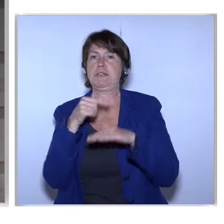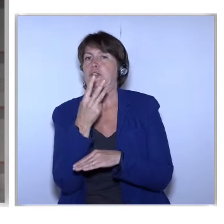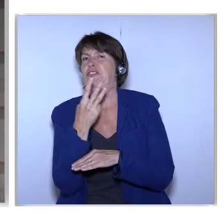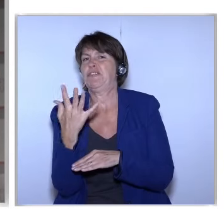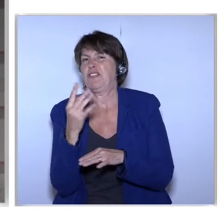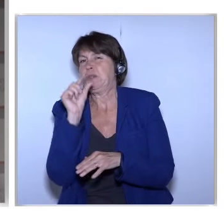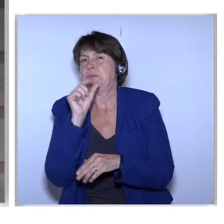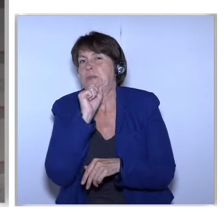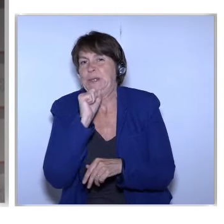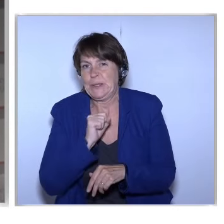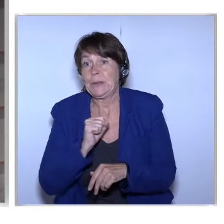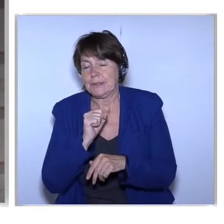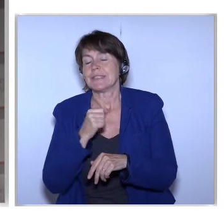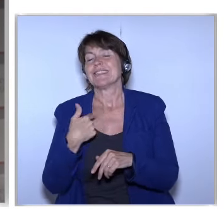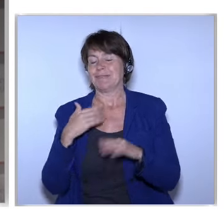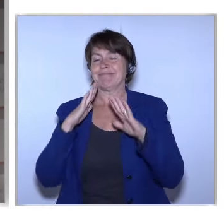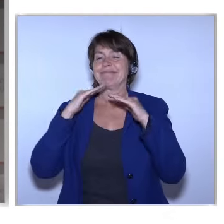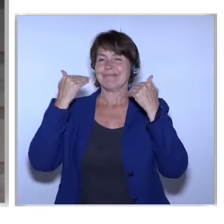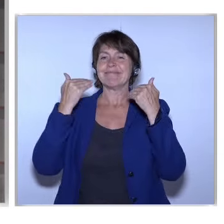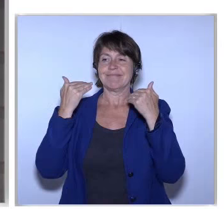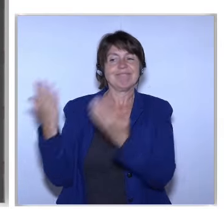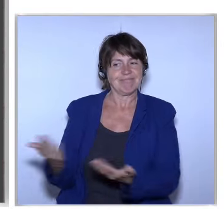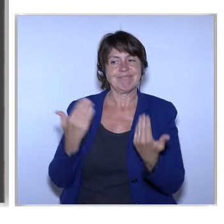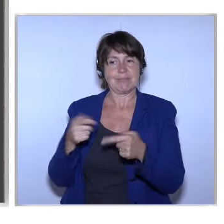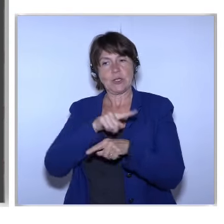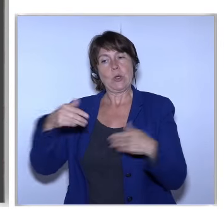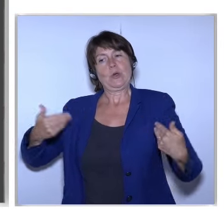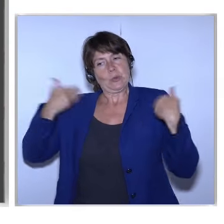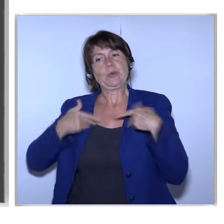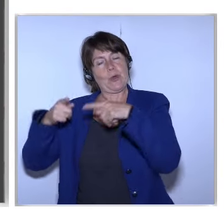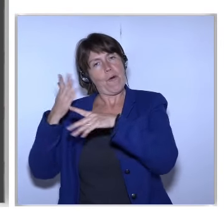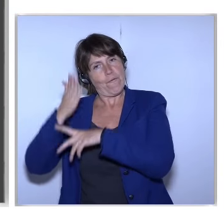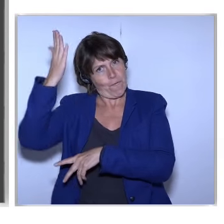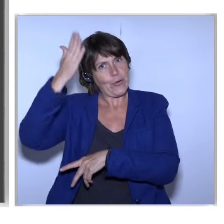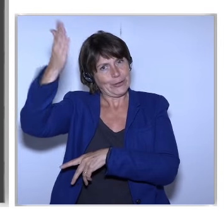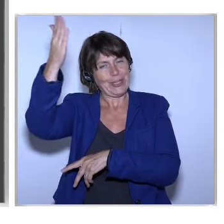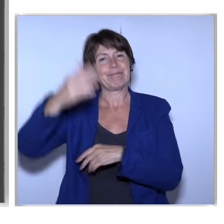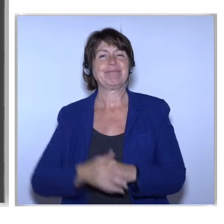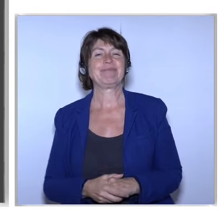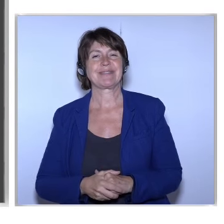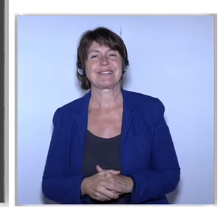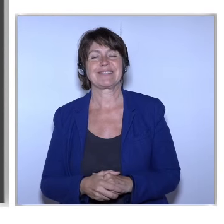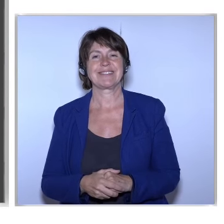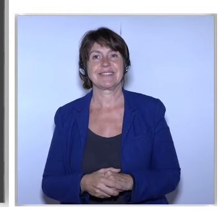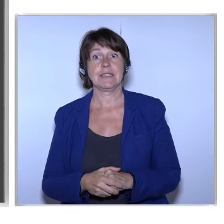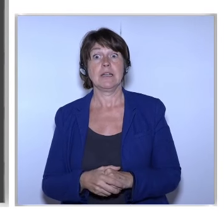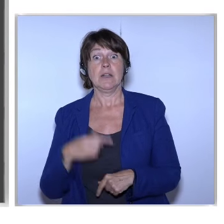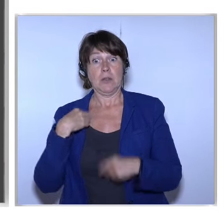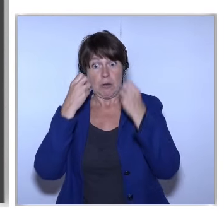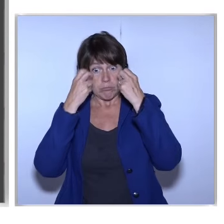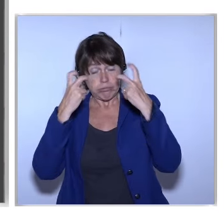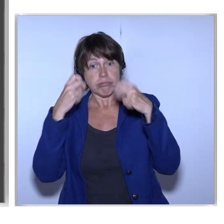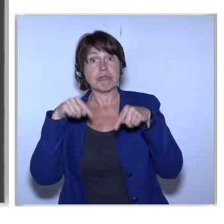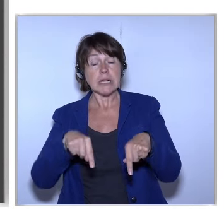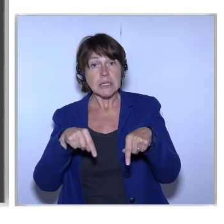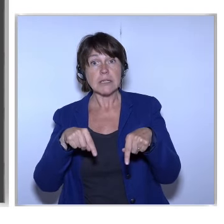Slightly older, very glad Because you are the future of digital One extraordinary thing about you all